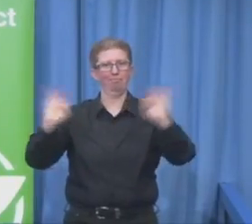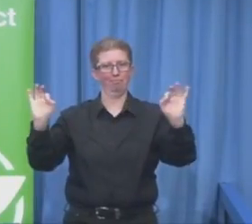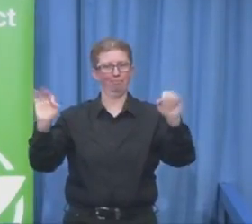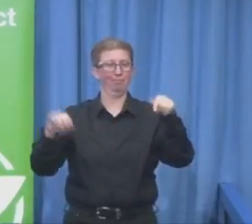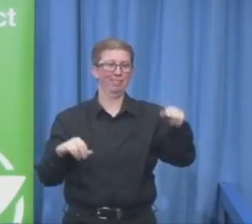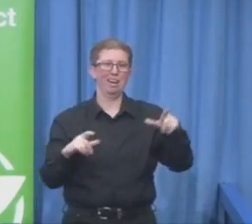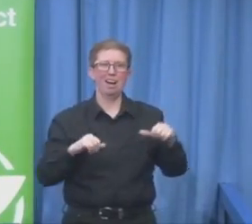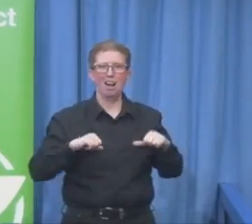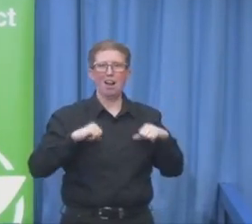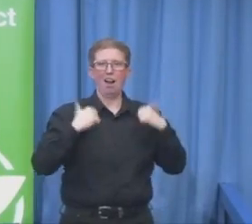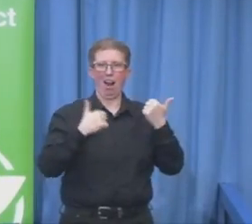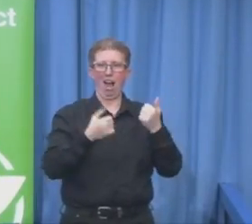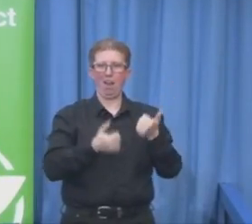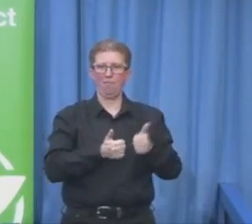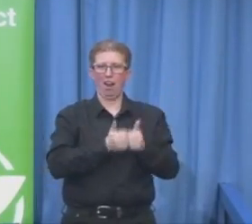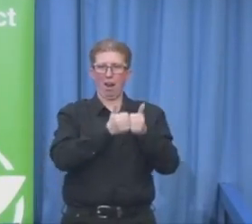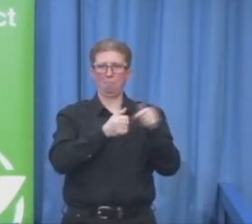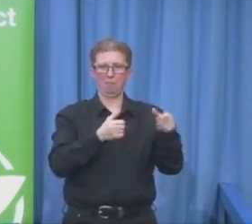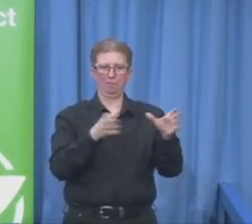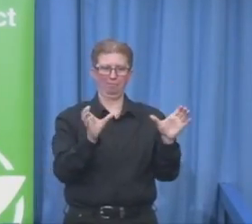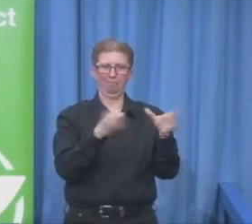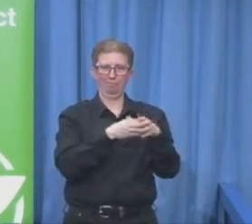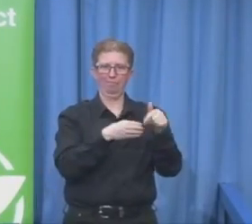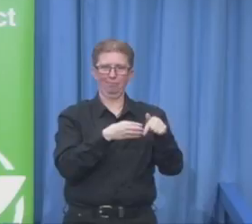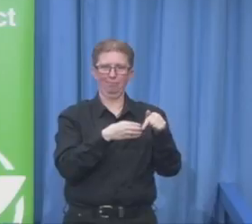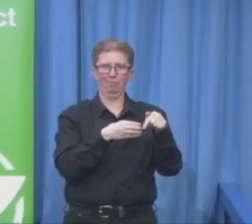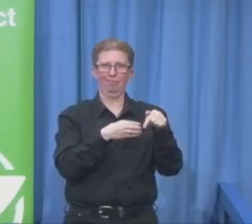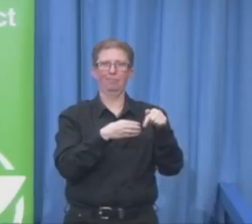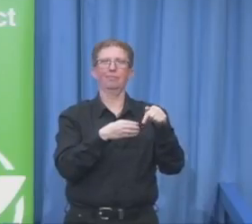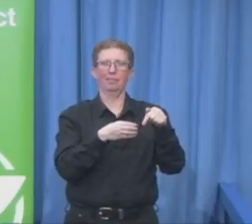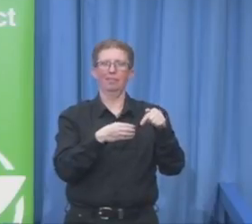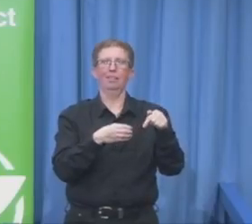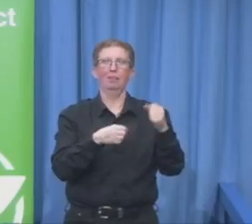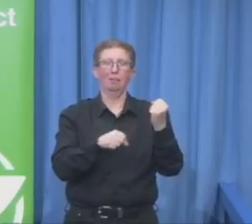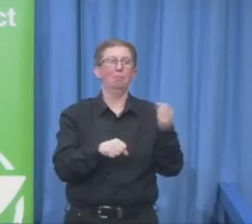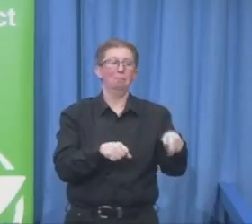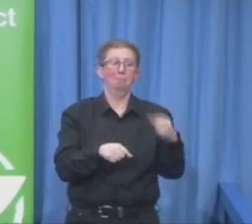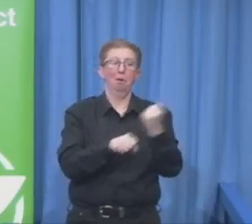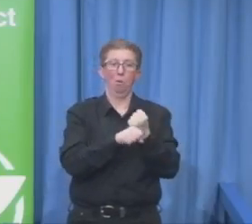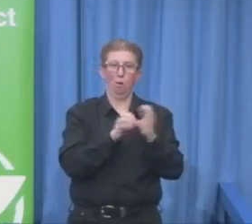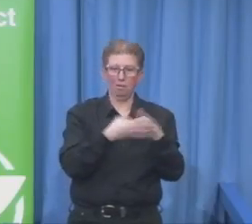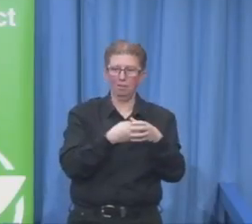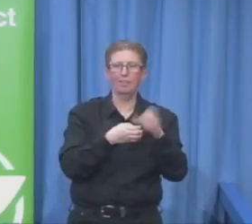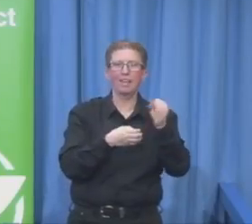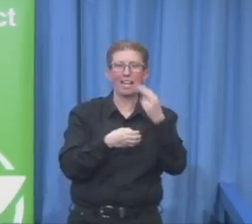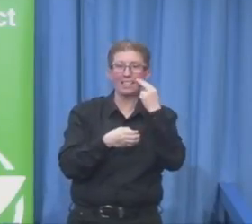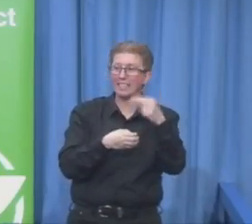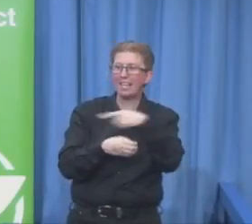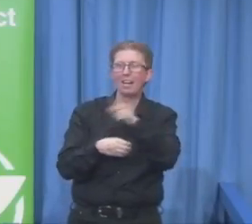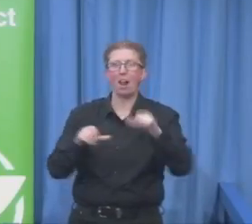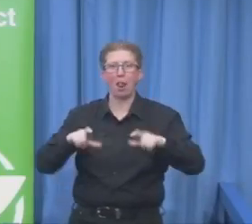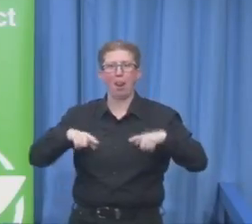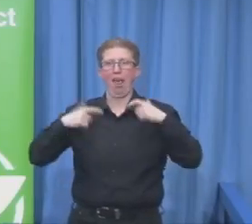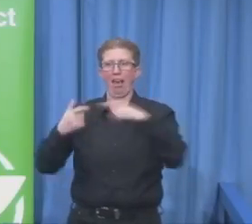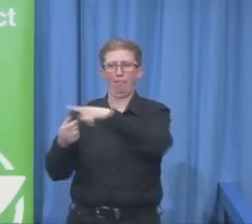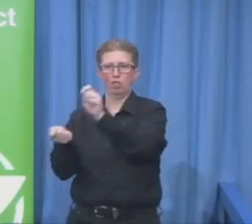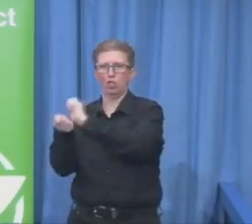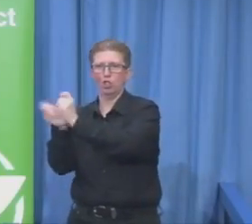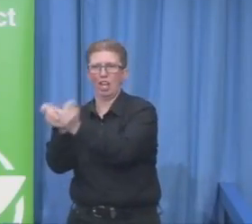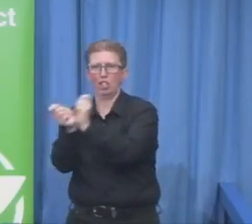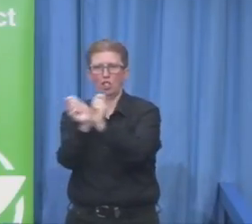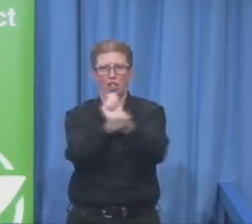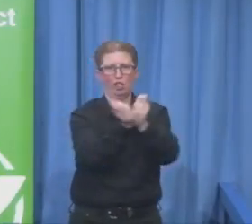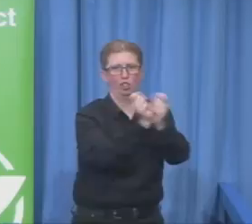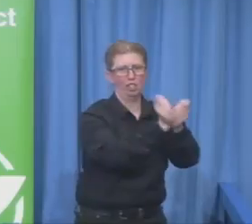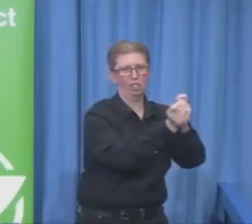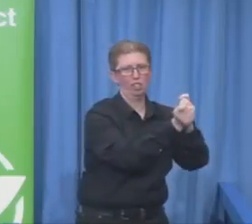only access in the Lebenshilfe Association, but in many other associations also on the European level. We are, with Lebenshilfe,